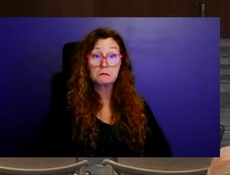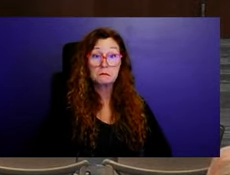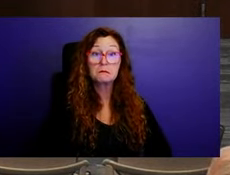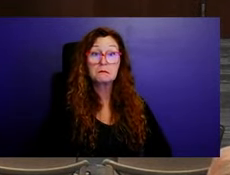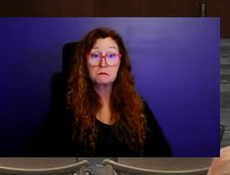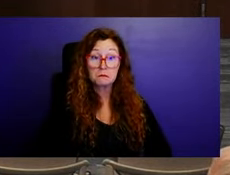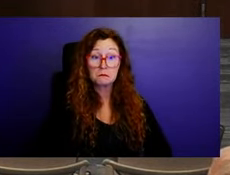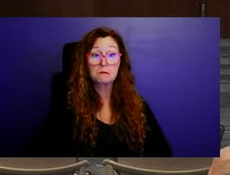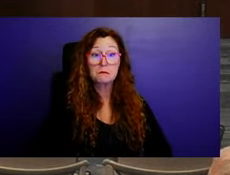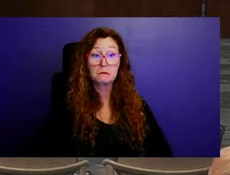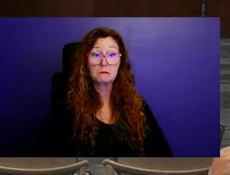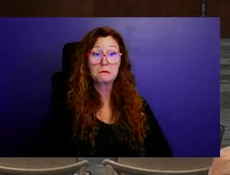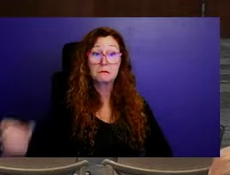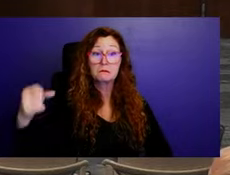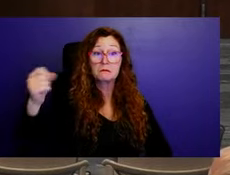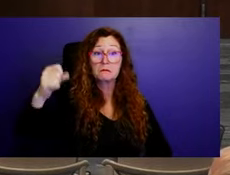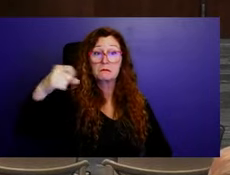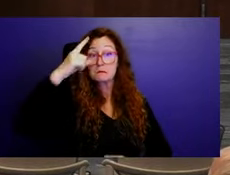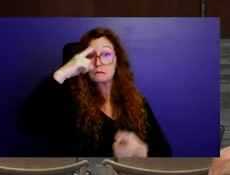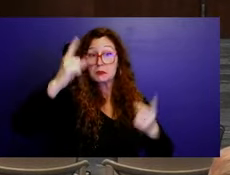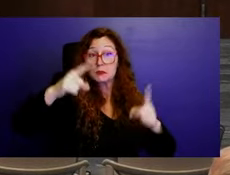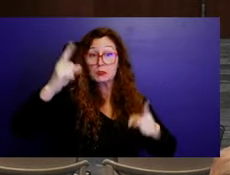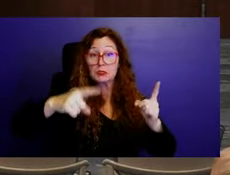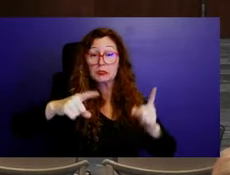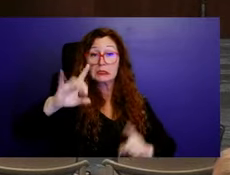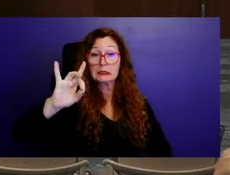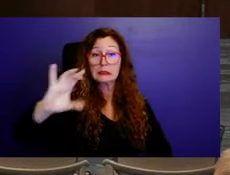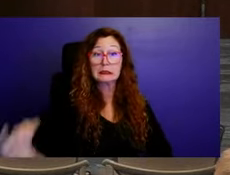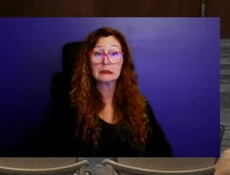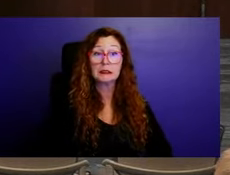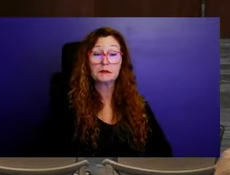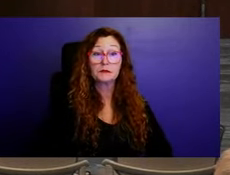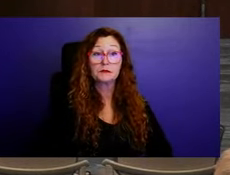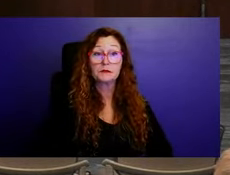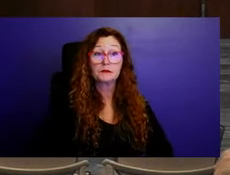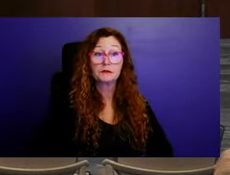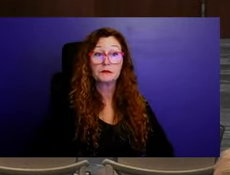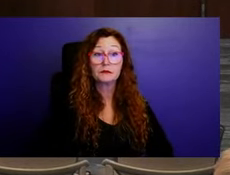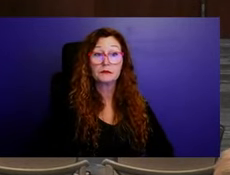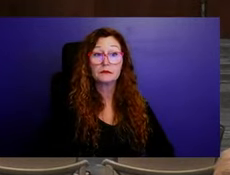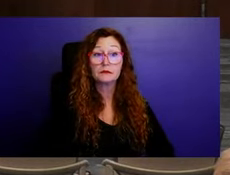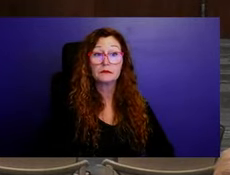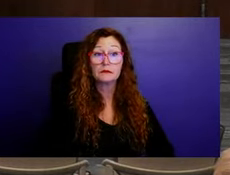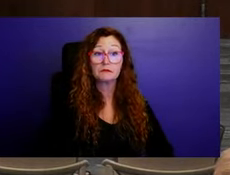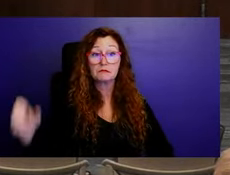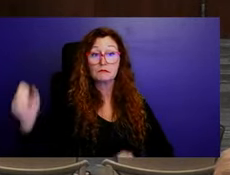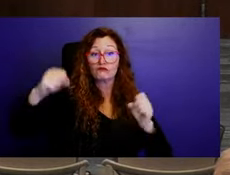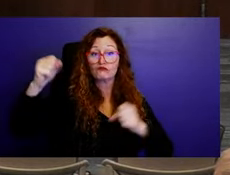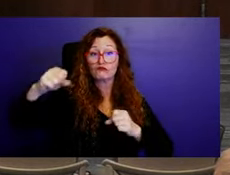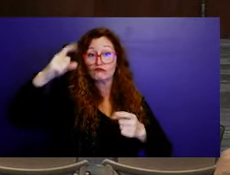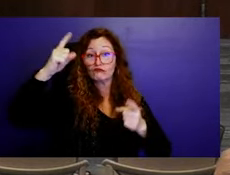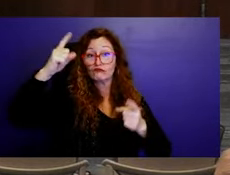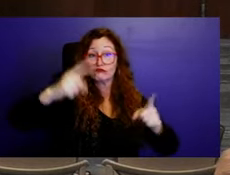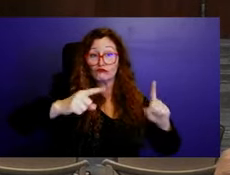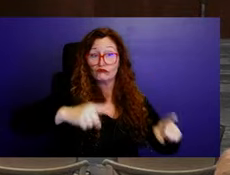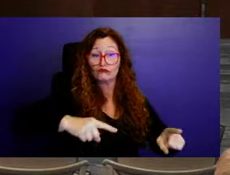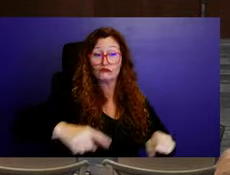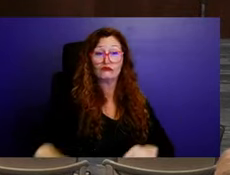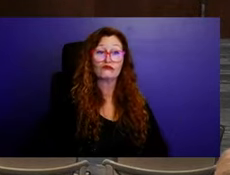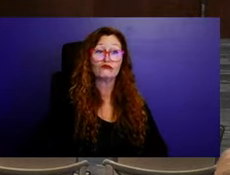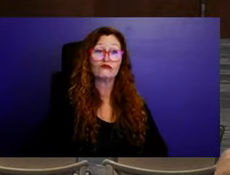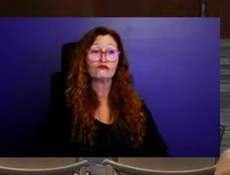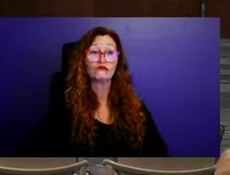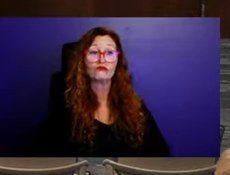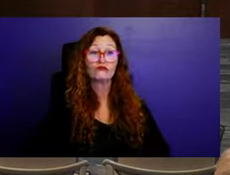Cruz. Second from commissioner Kelly. All those in favor of tabling item 8C say aye. Aye. Aye. All those opposed. Motion